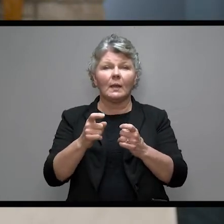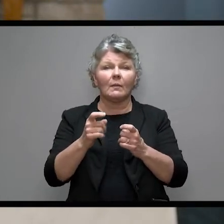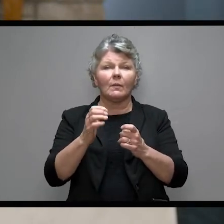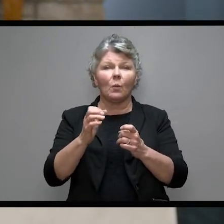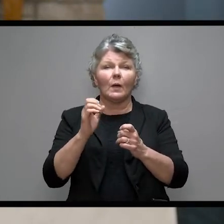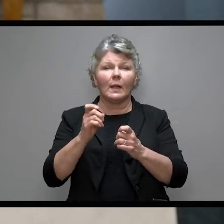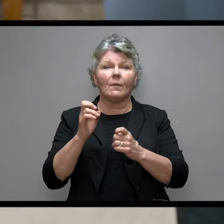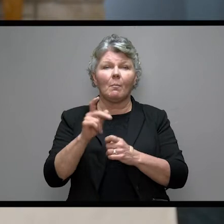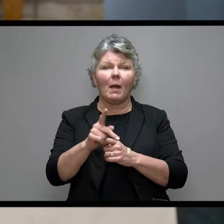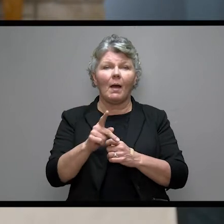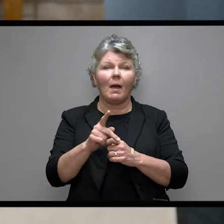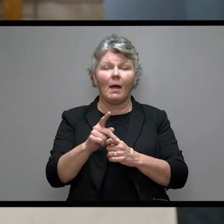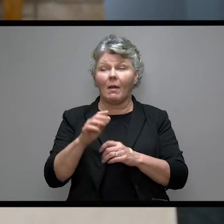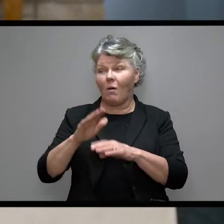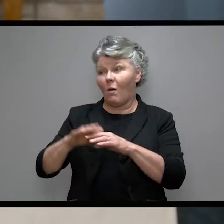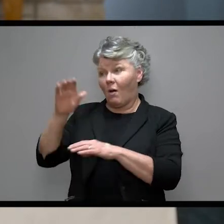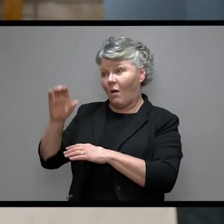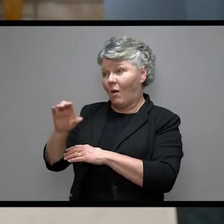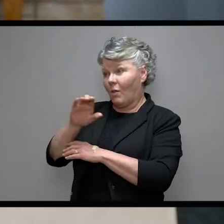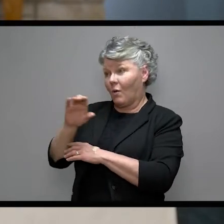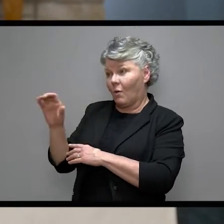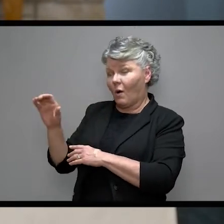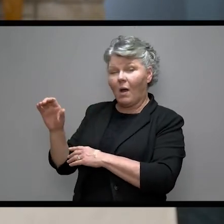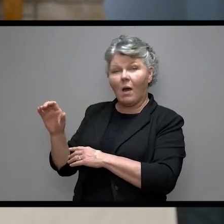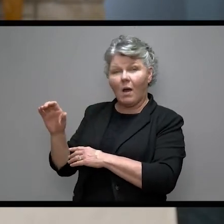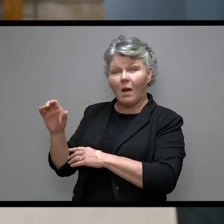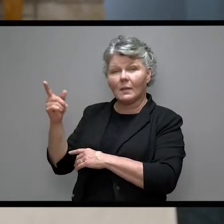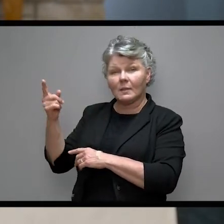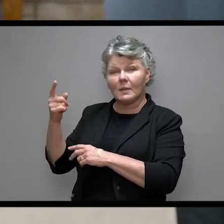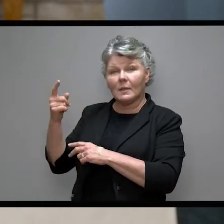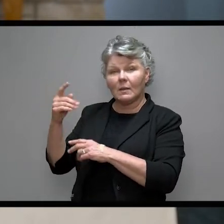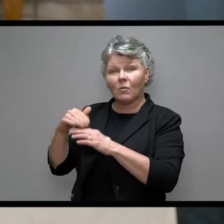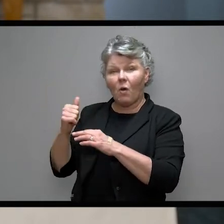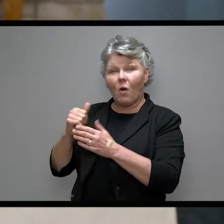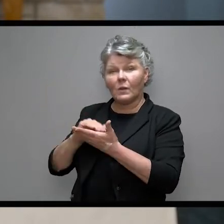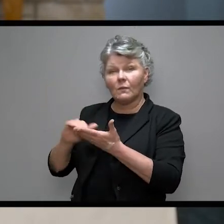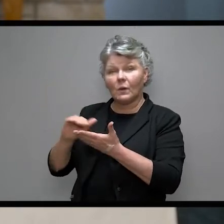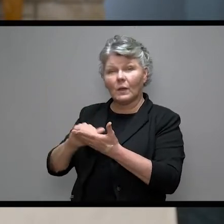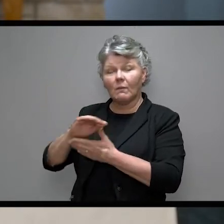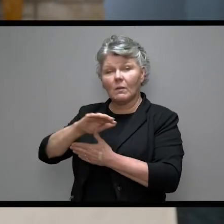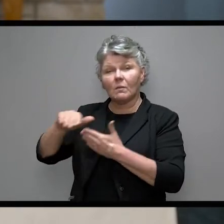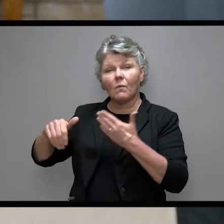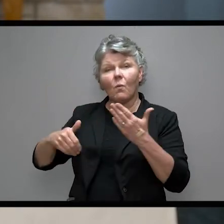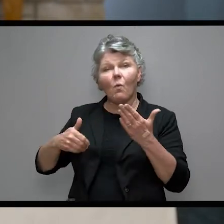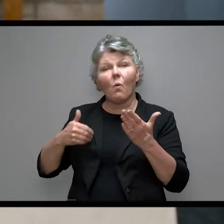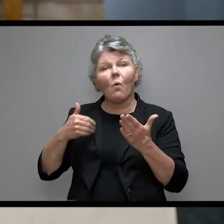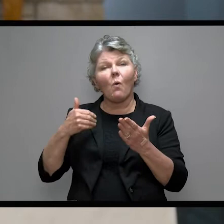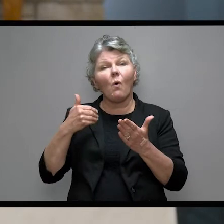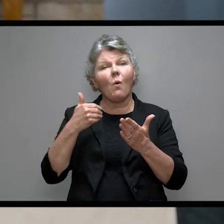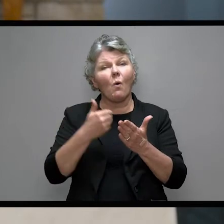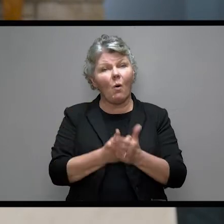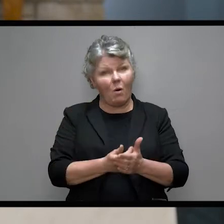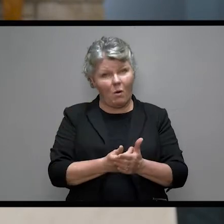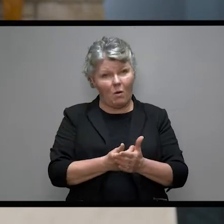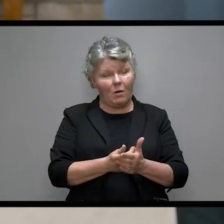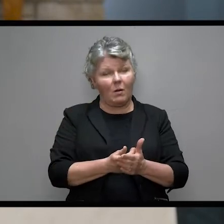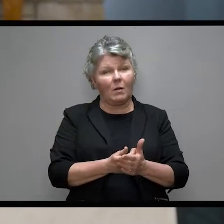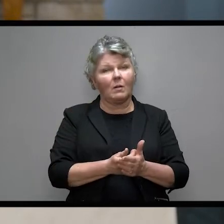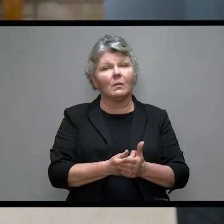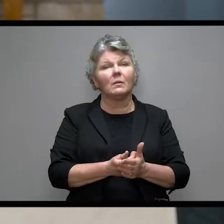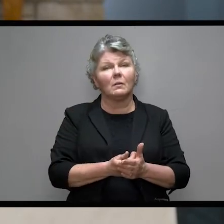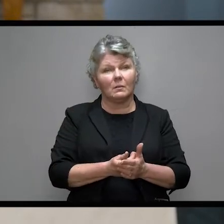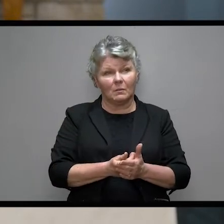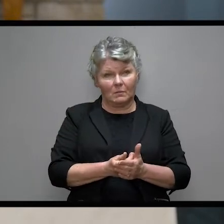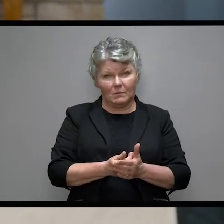And from the cross He calls for the forgiveness of all included we who had hated